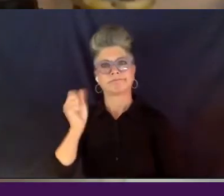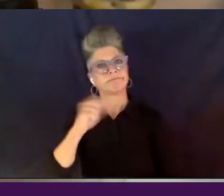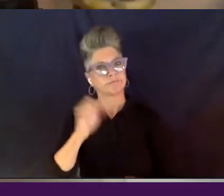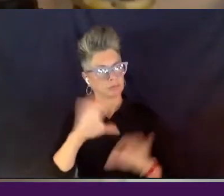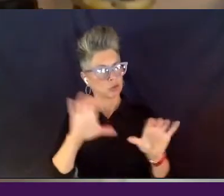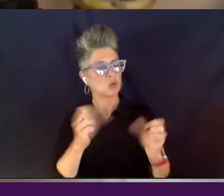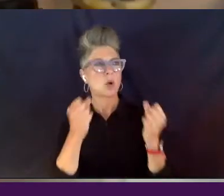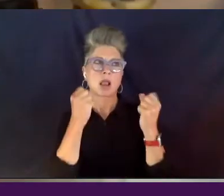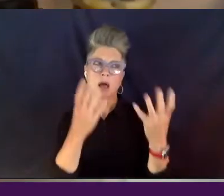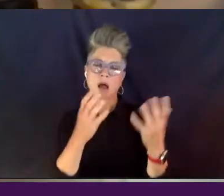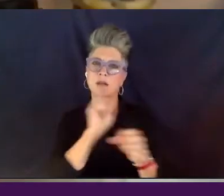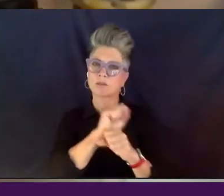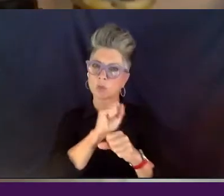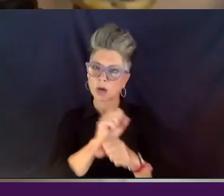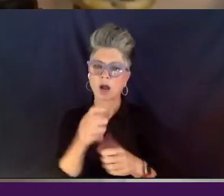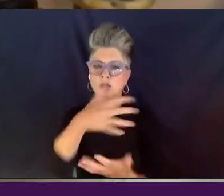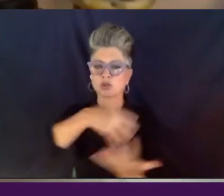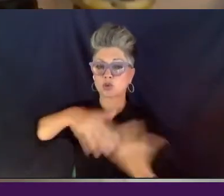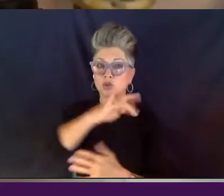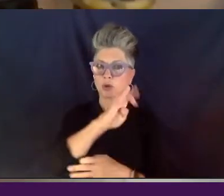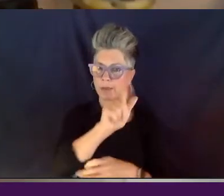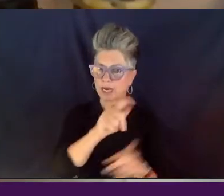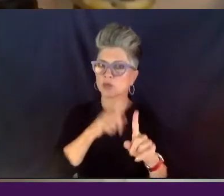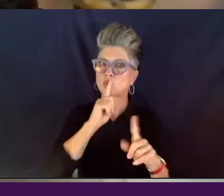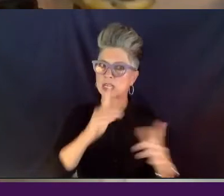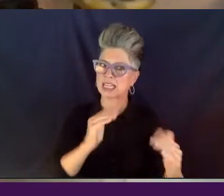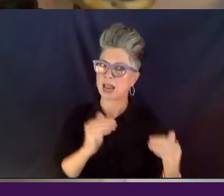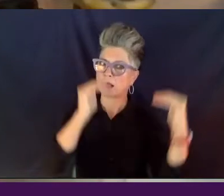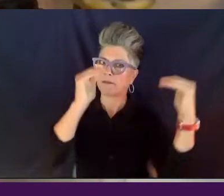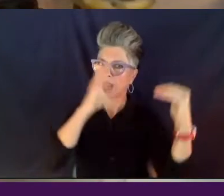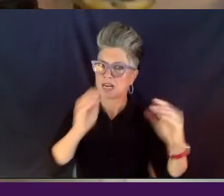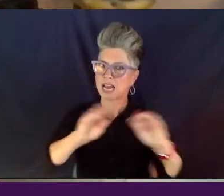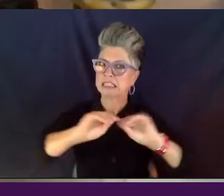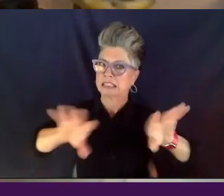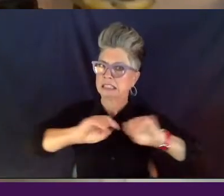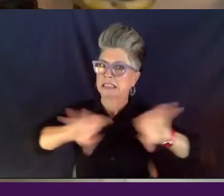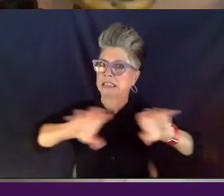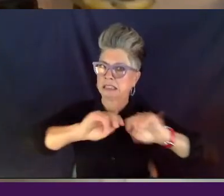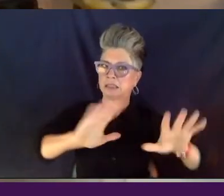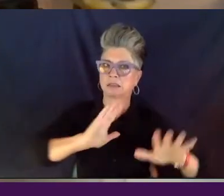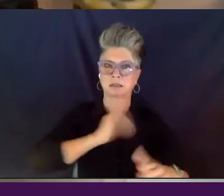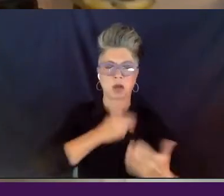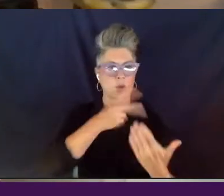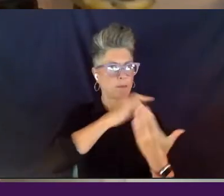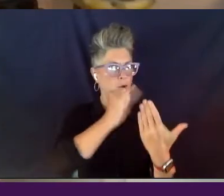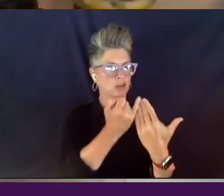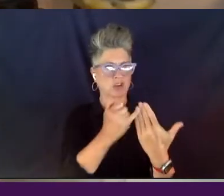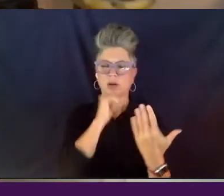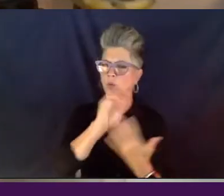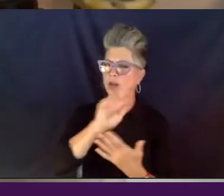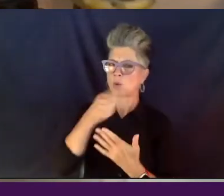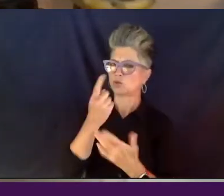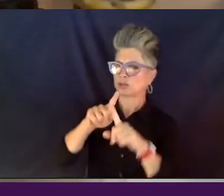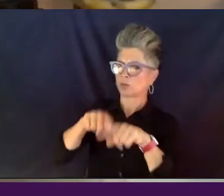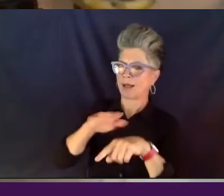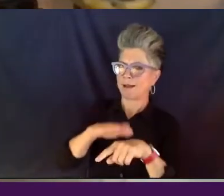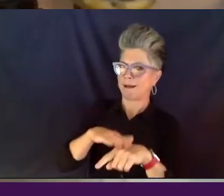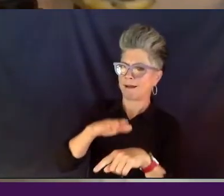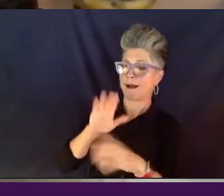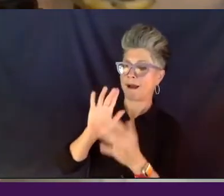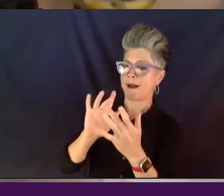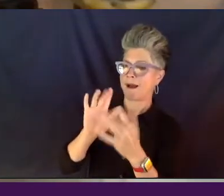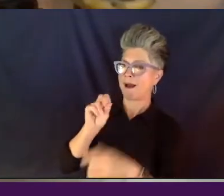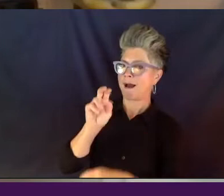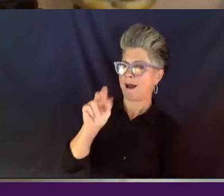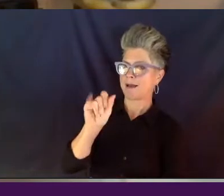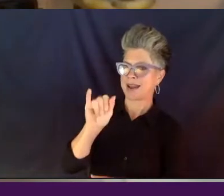media side to really elevate and promote our projects. So we don't only rely on, you know, the, the on-air promos, because as you mentioned, some